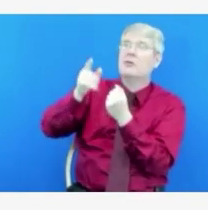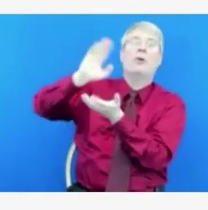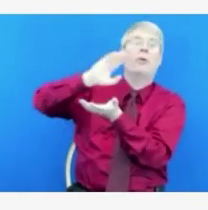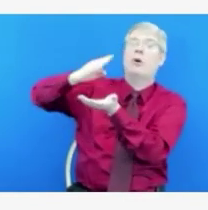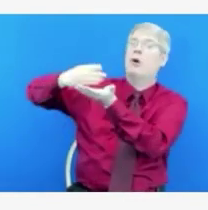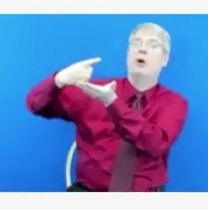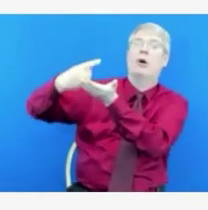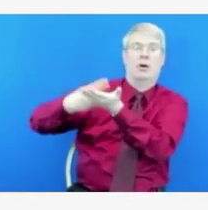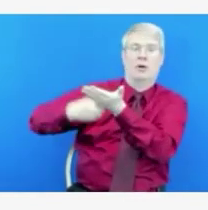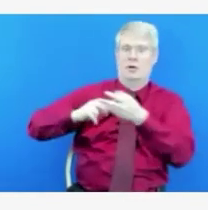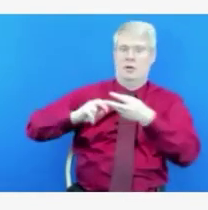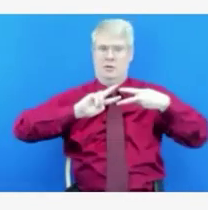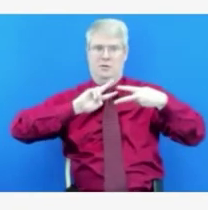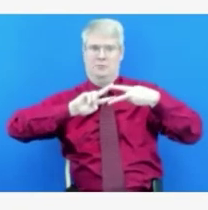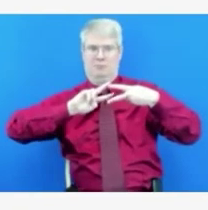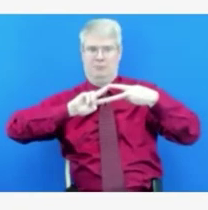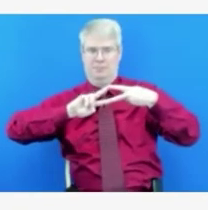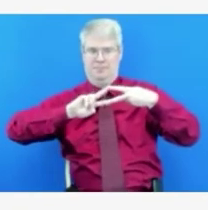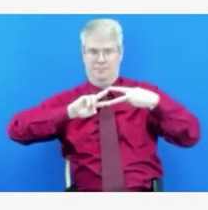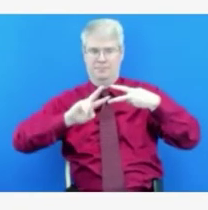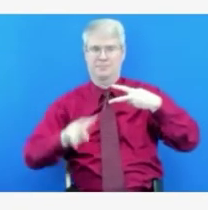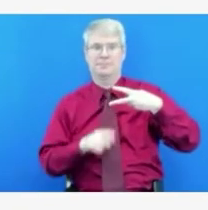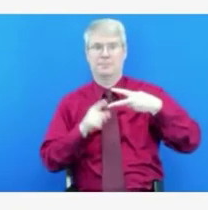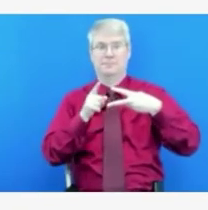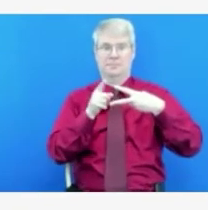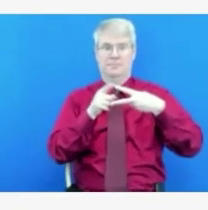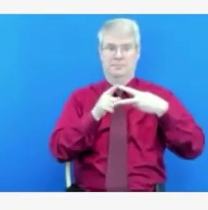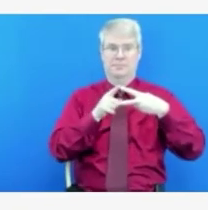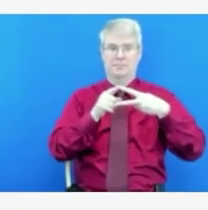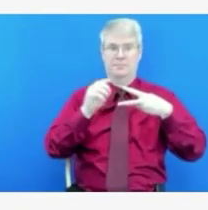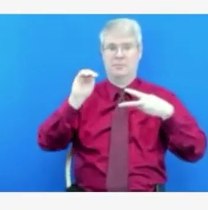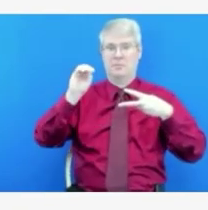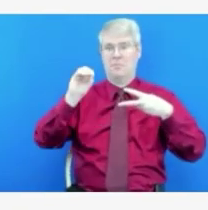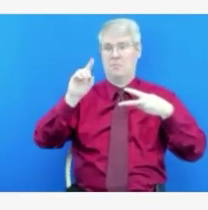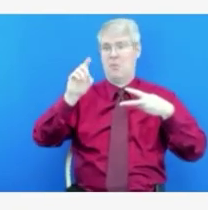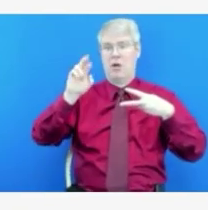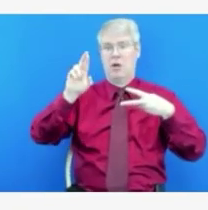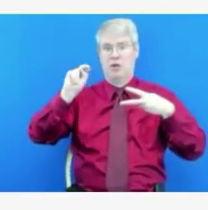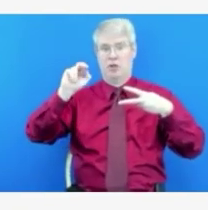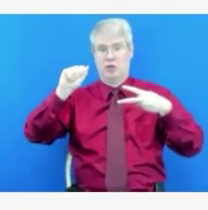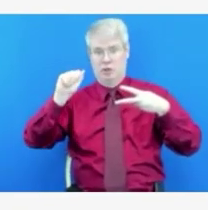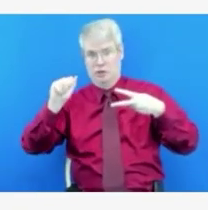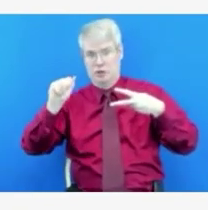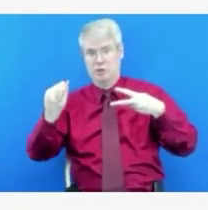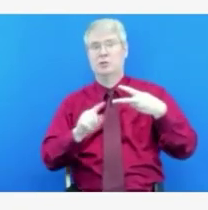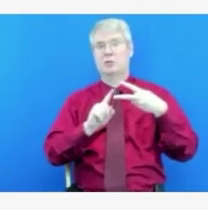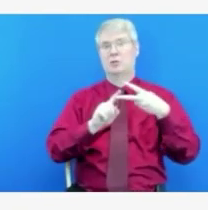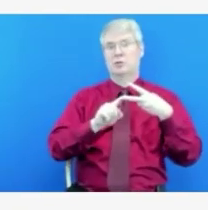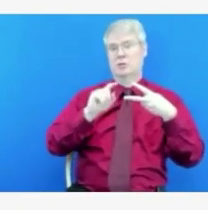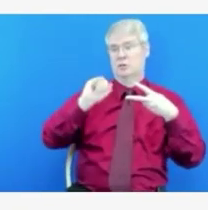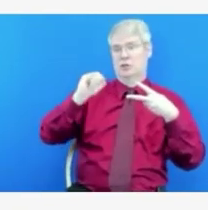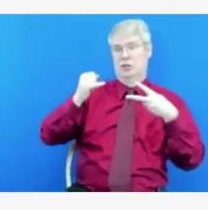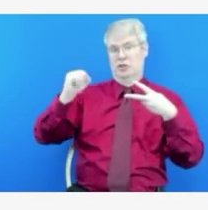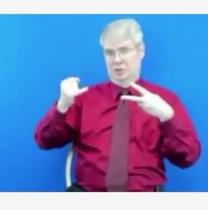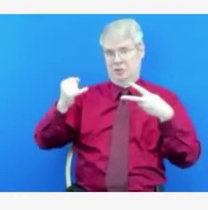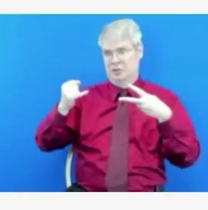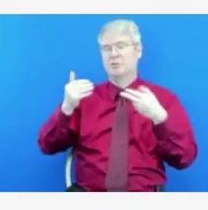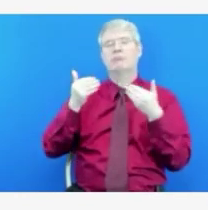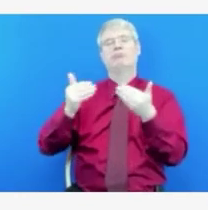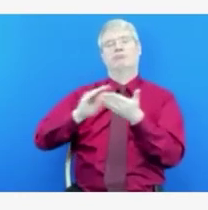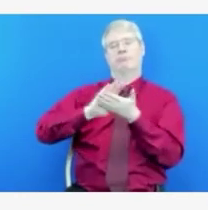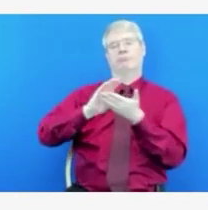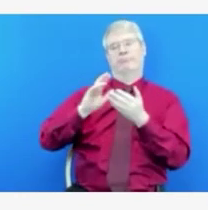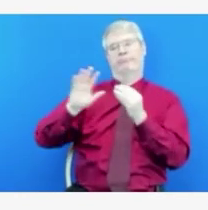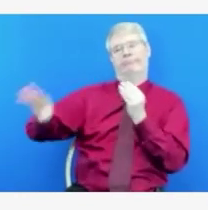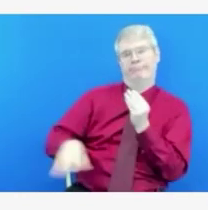of booster doses for Moderna and Johnson and Johnson vaccines, which of course, those of us that did not get Pfizer are very eager to